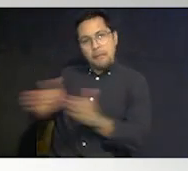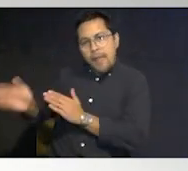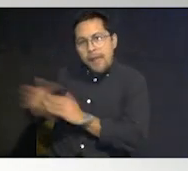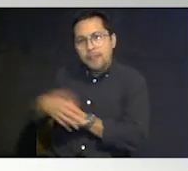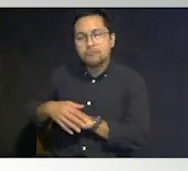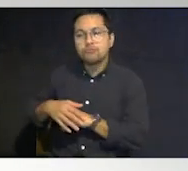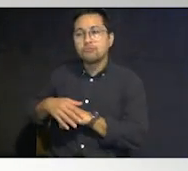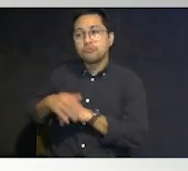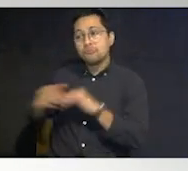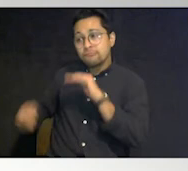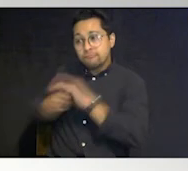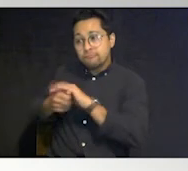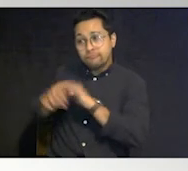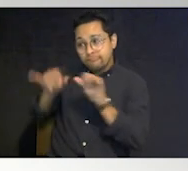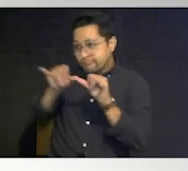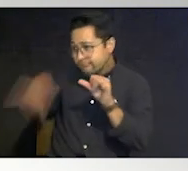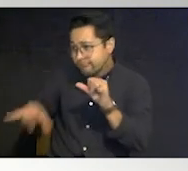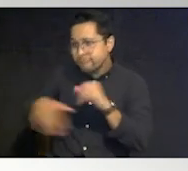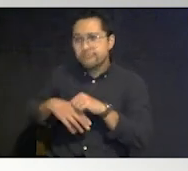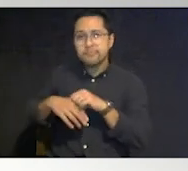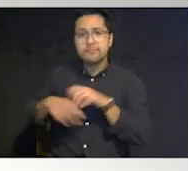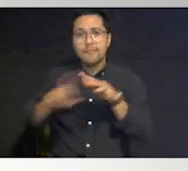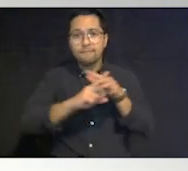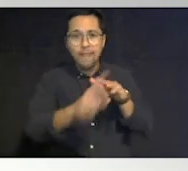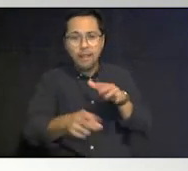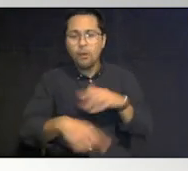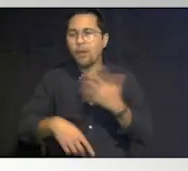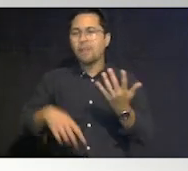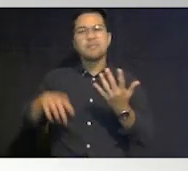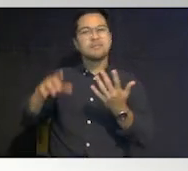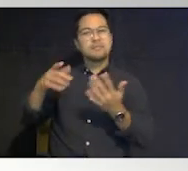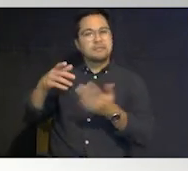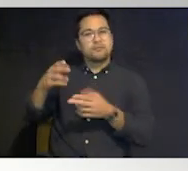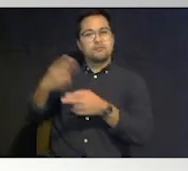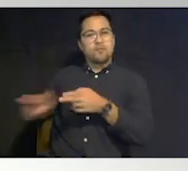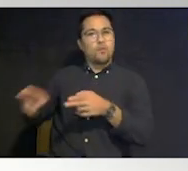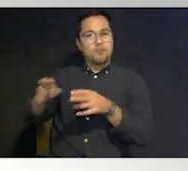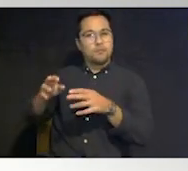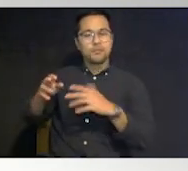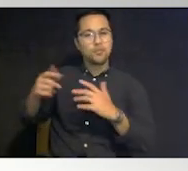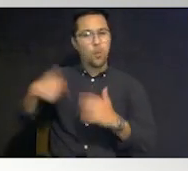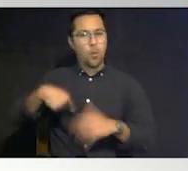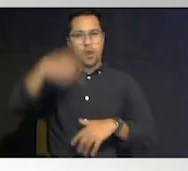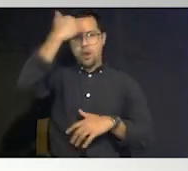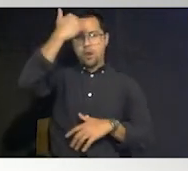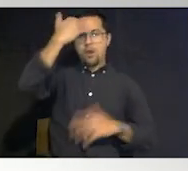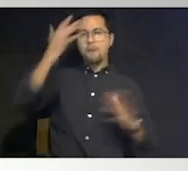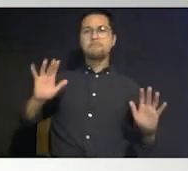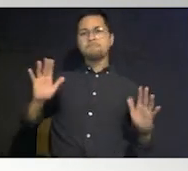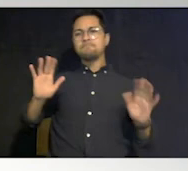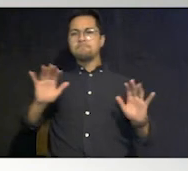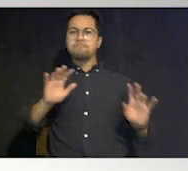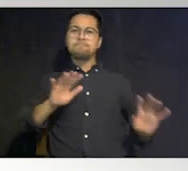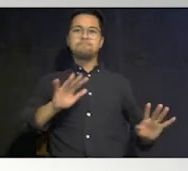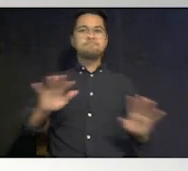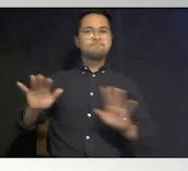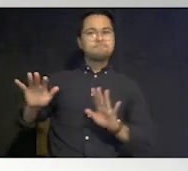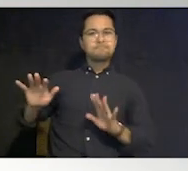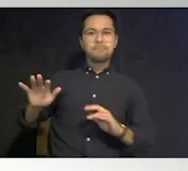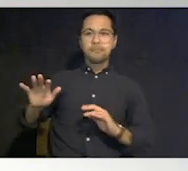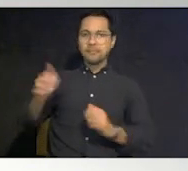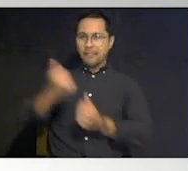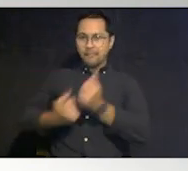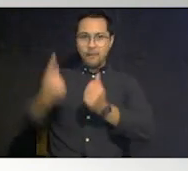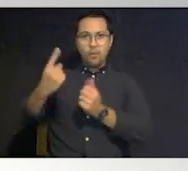host home something simple like that so that we have some semblance of everyone in supported living